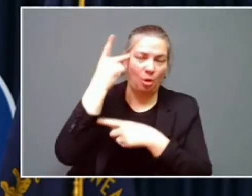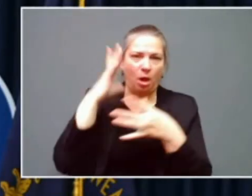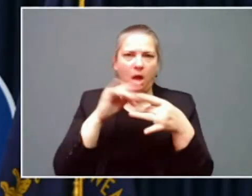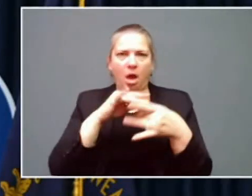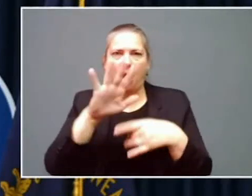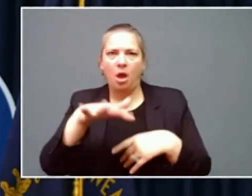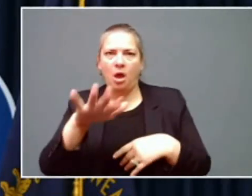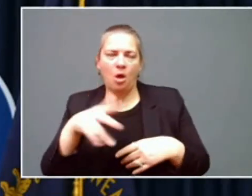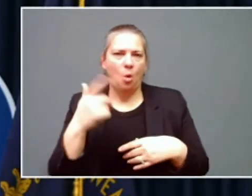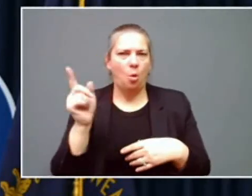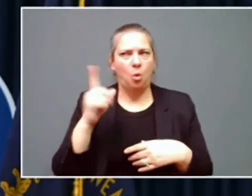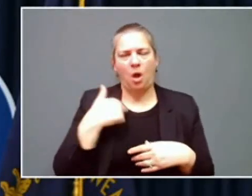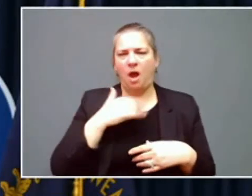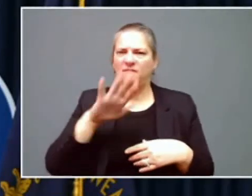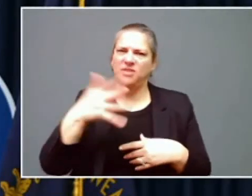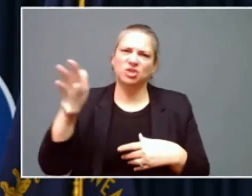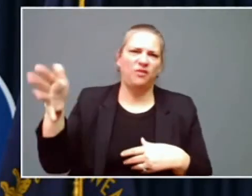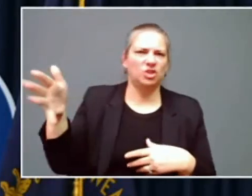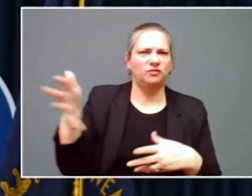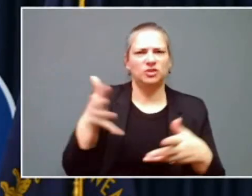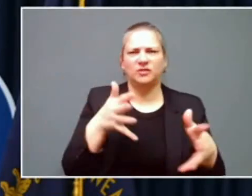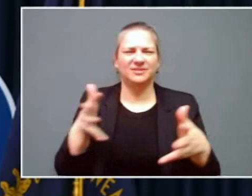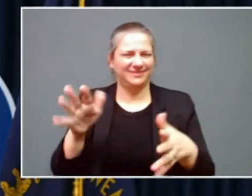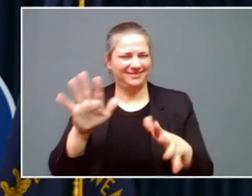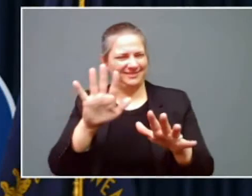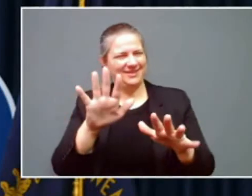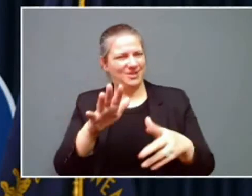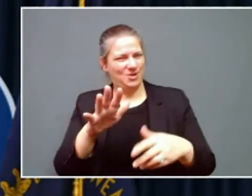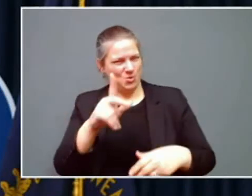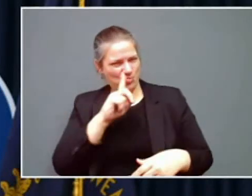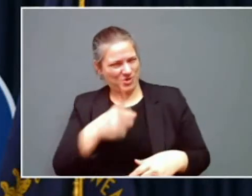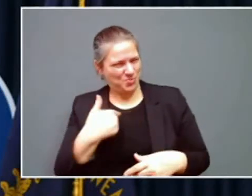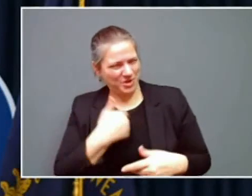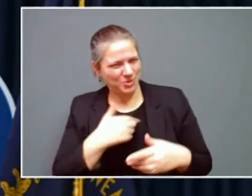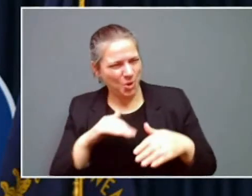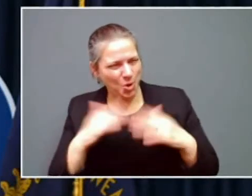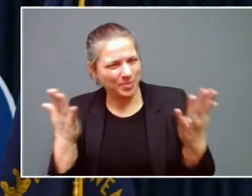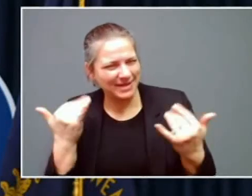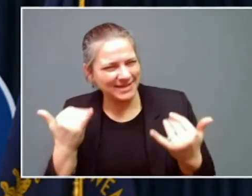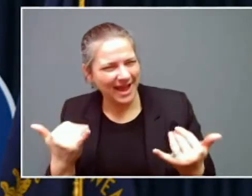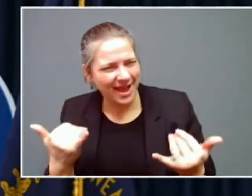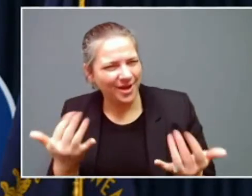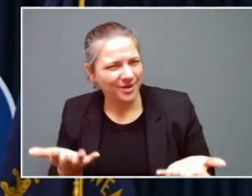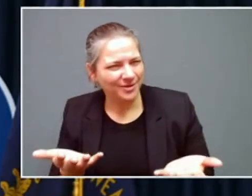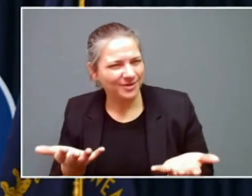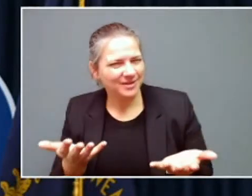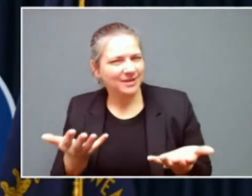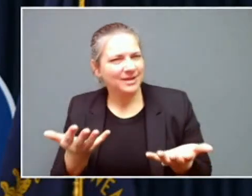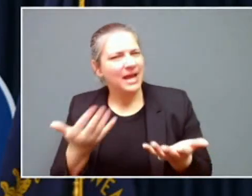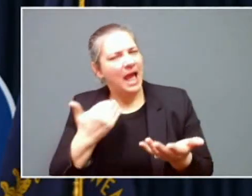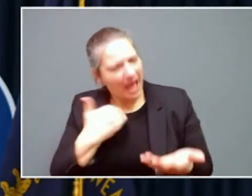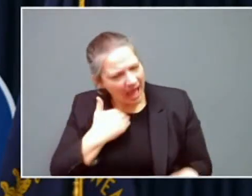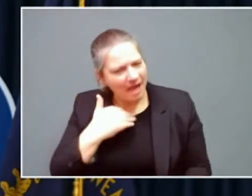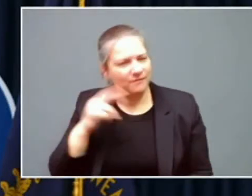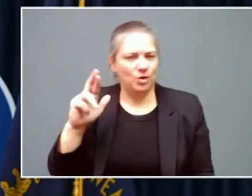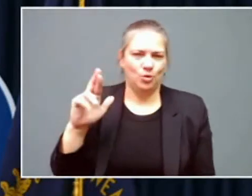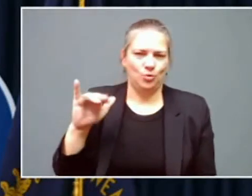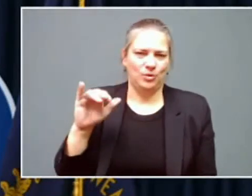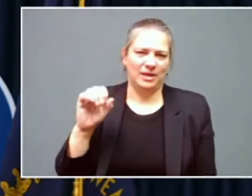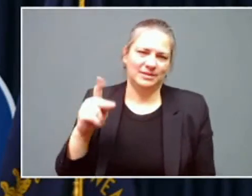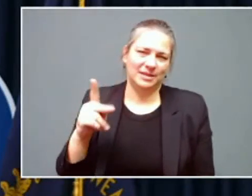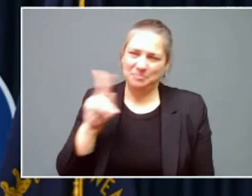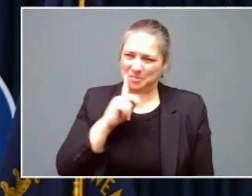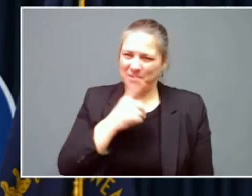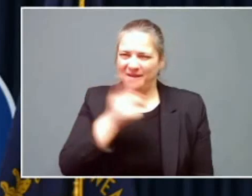we are, which is open, but also that there are still risks out there. And I think people are smart enough to be able to